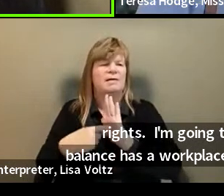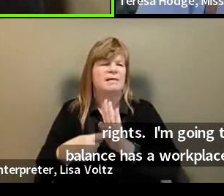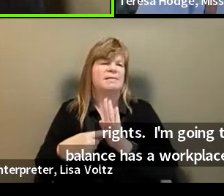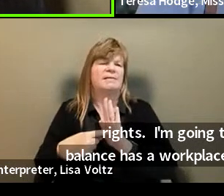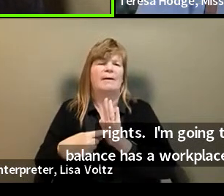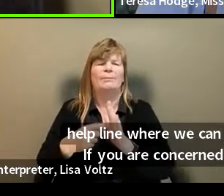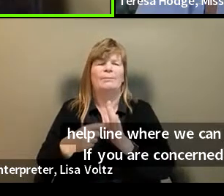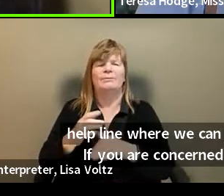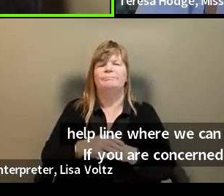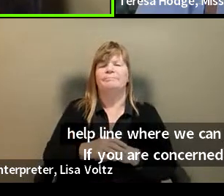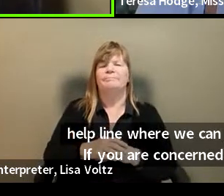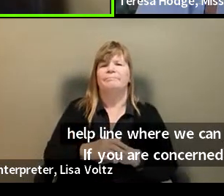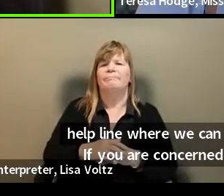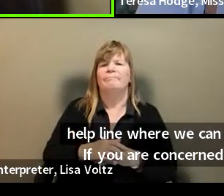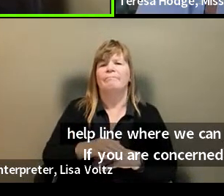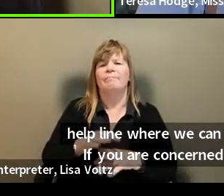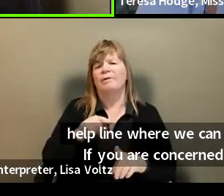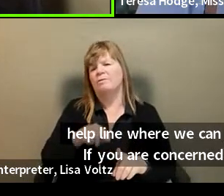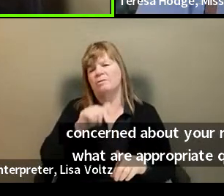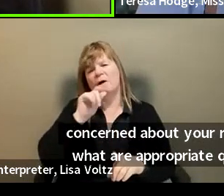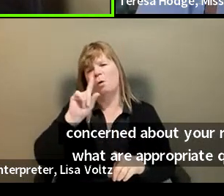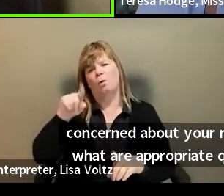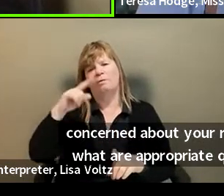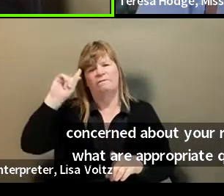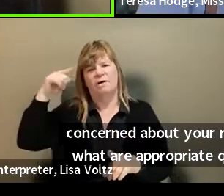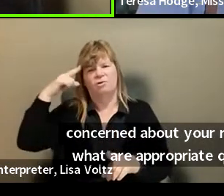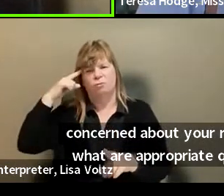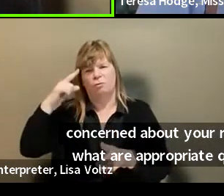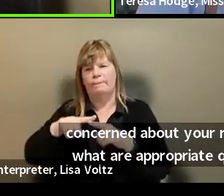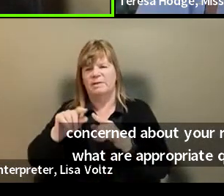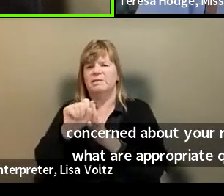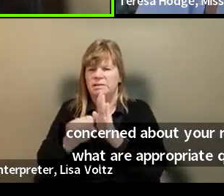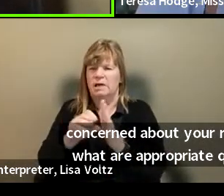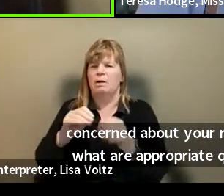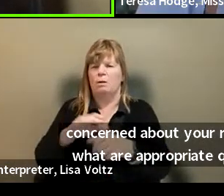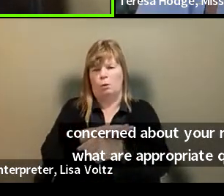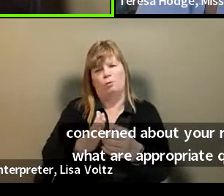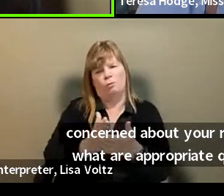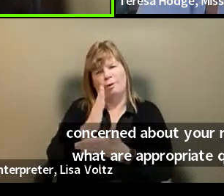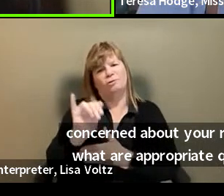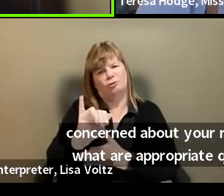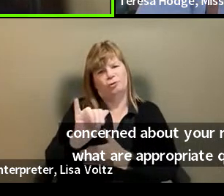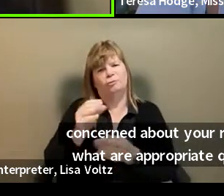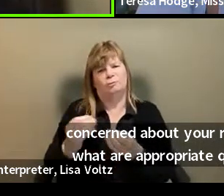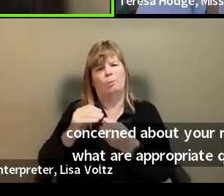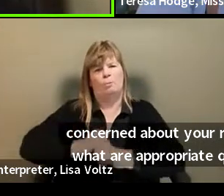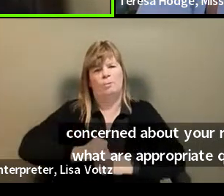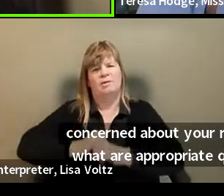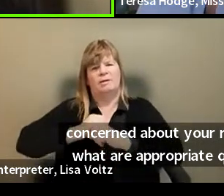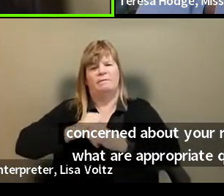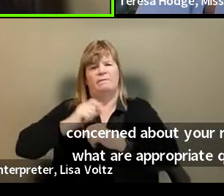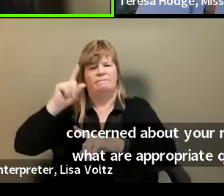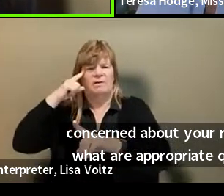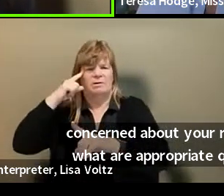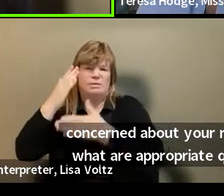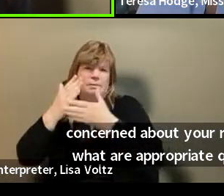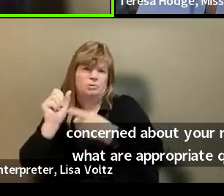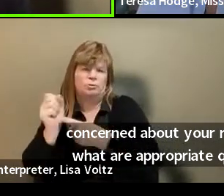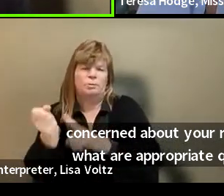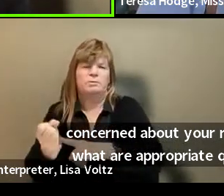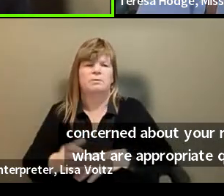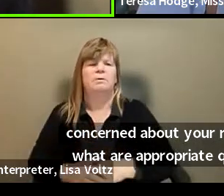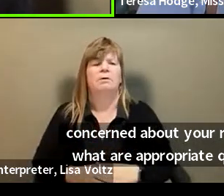to earlier, um, and these are not just federal rights, but also state and local, which could be a bit more protective than federal under certain circumstances.